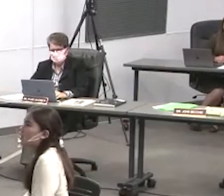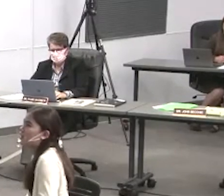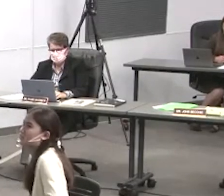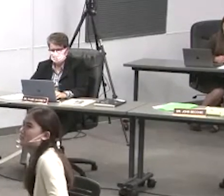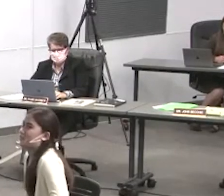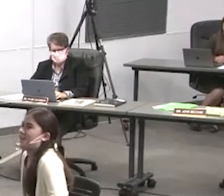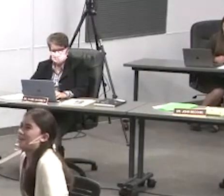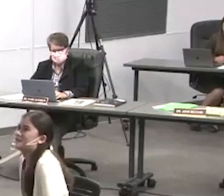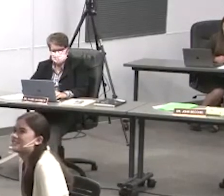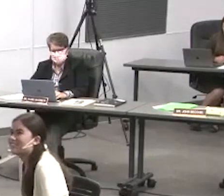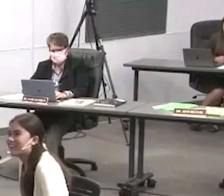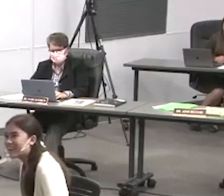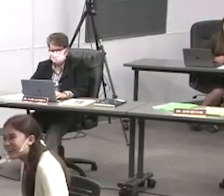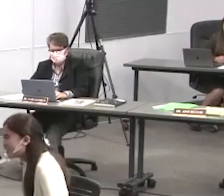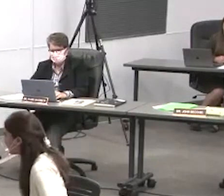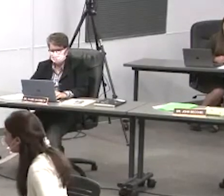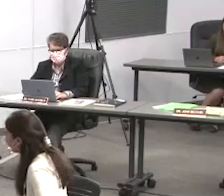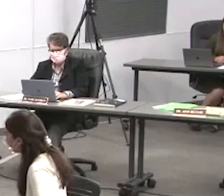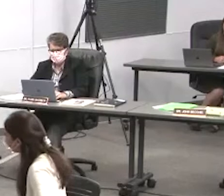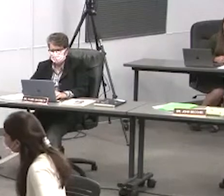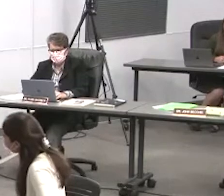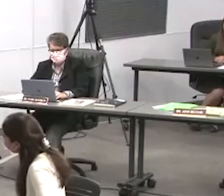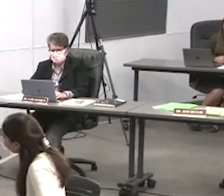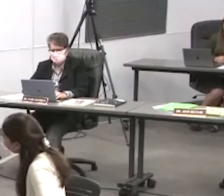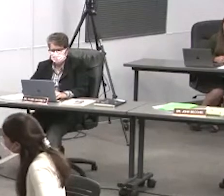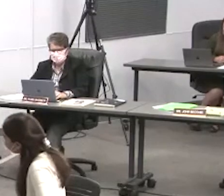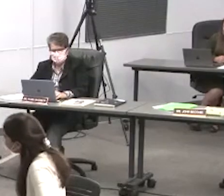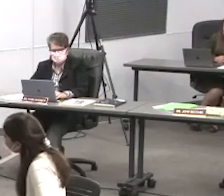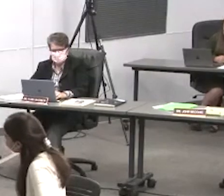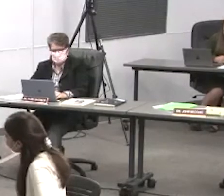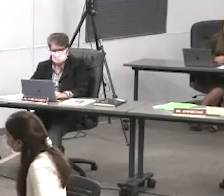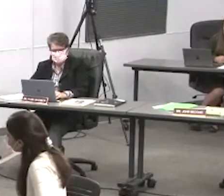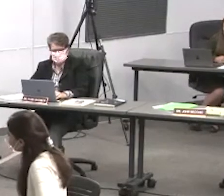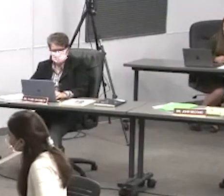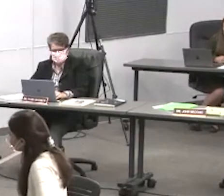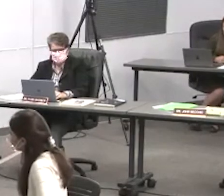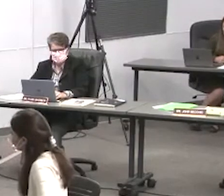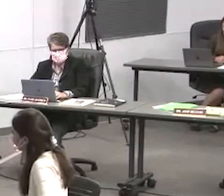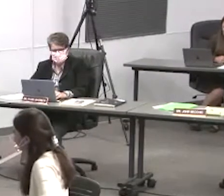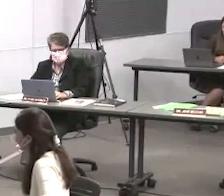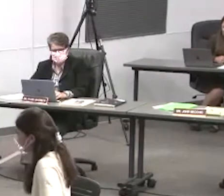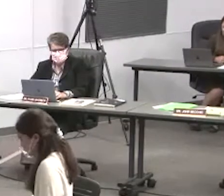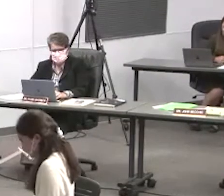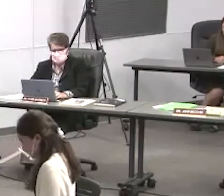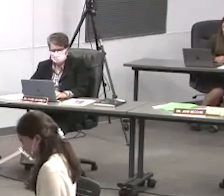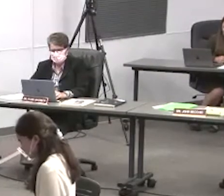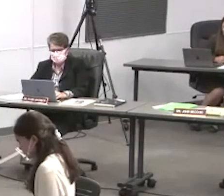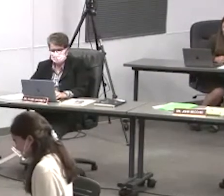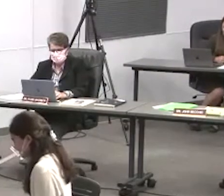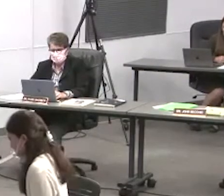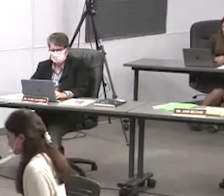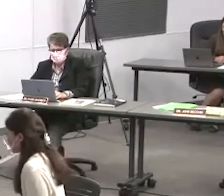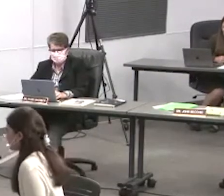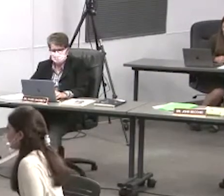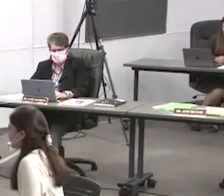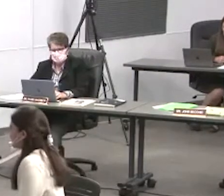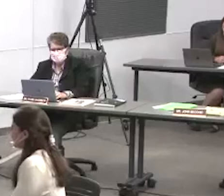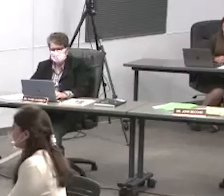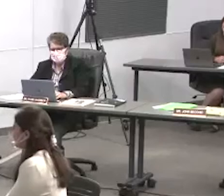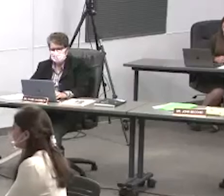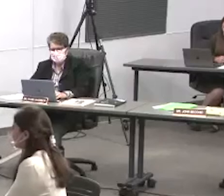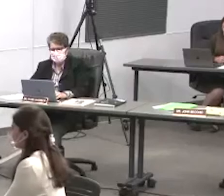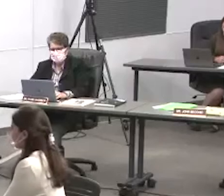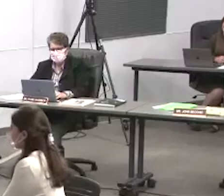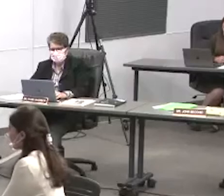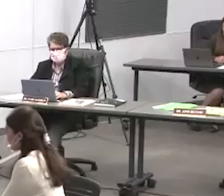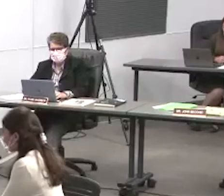all of new hampshire they wouldn't come and i wouldn't want to know everything that goes on around here i know that's true listen